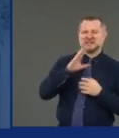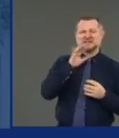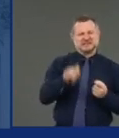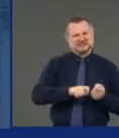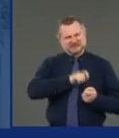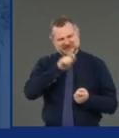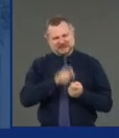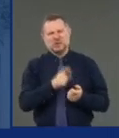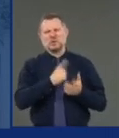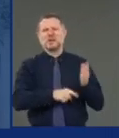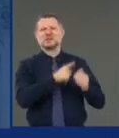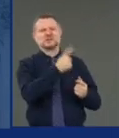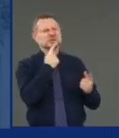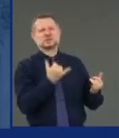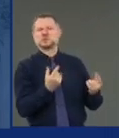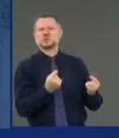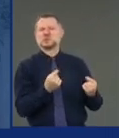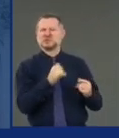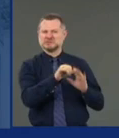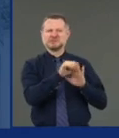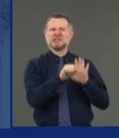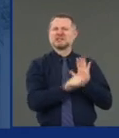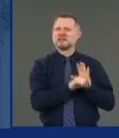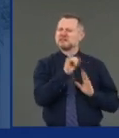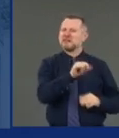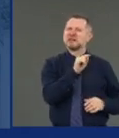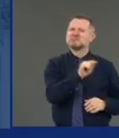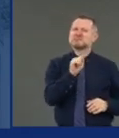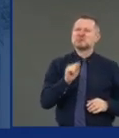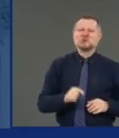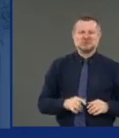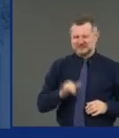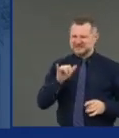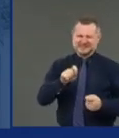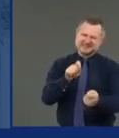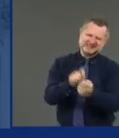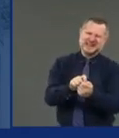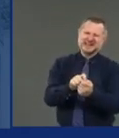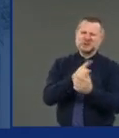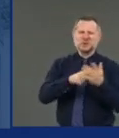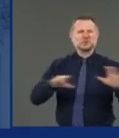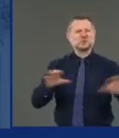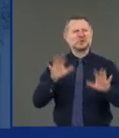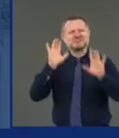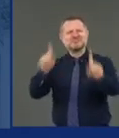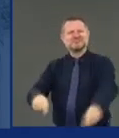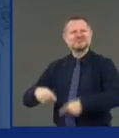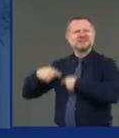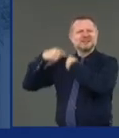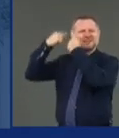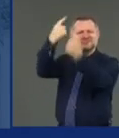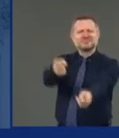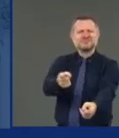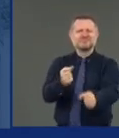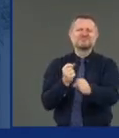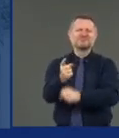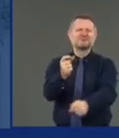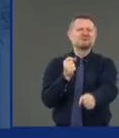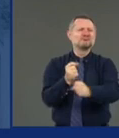That is exactly what you have done every year. So it's only